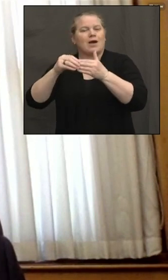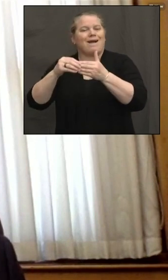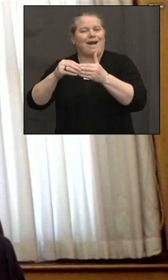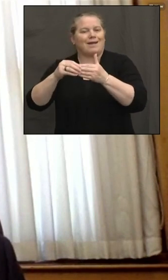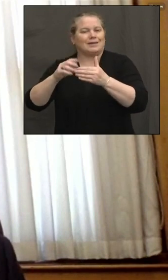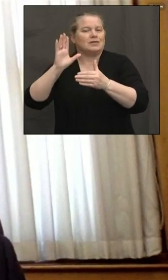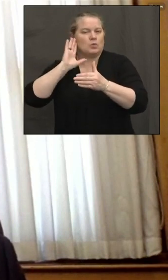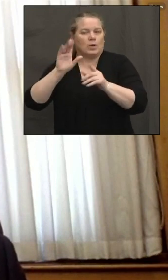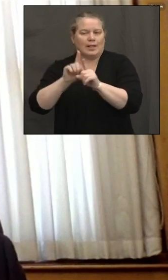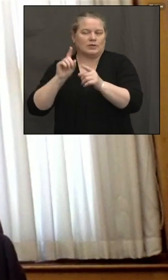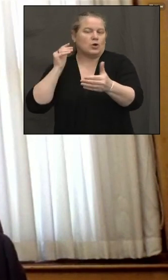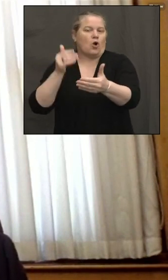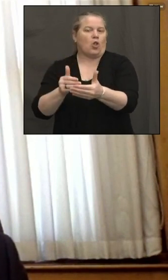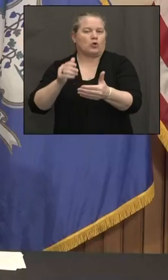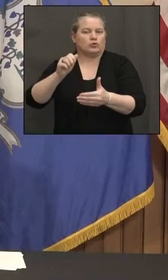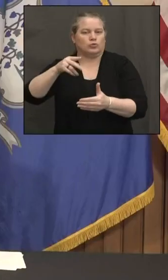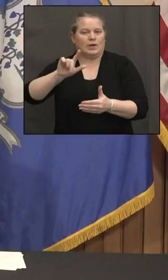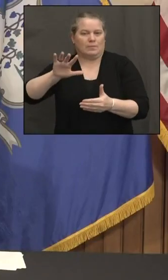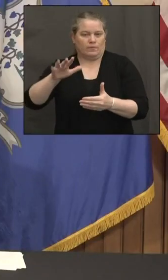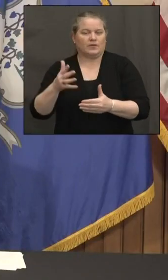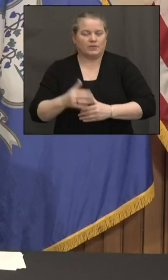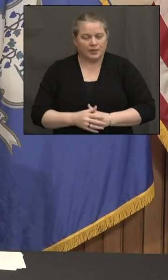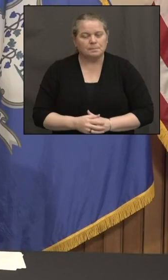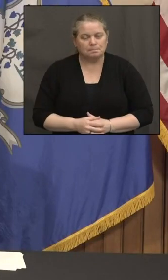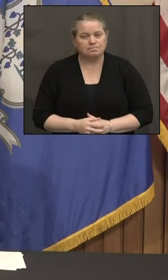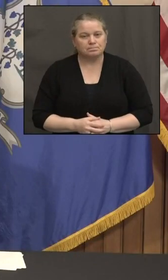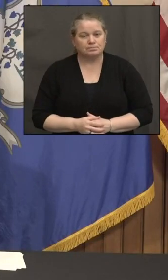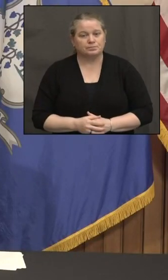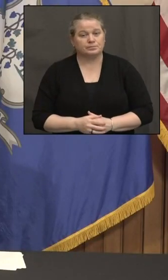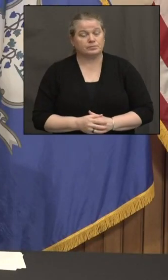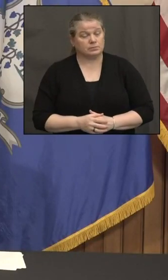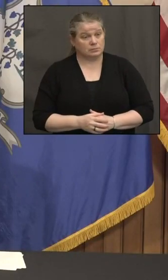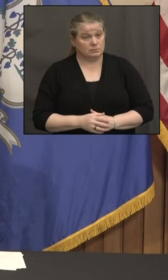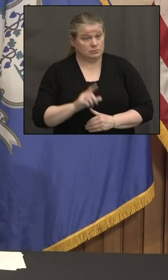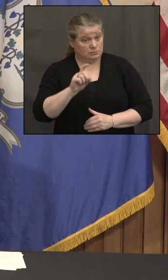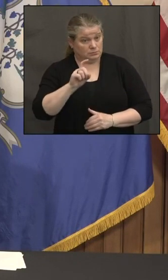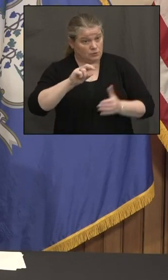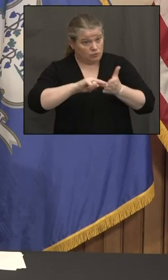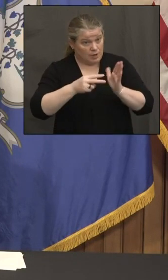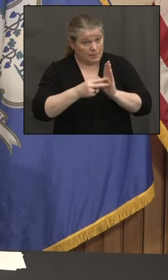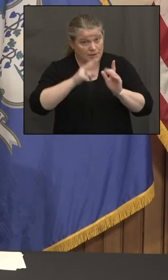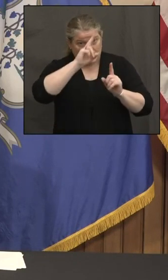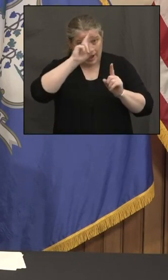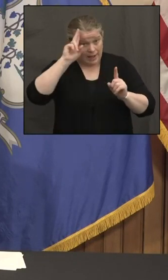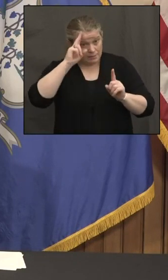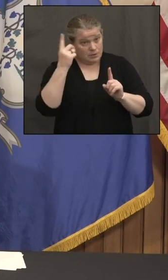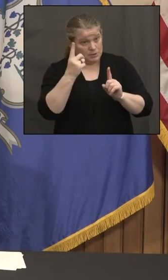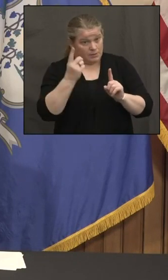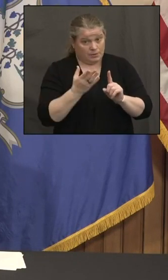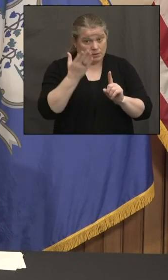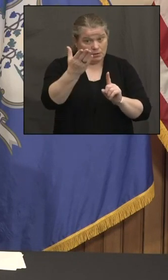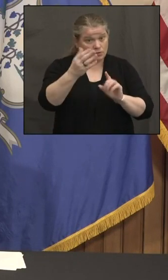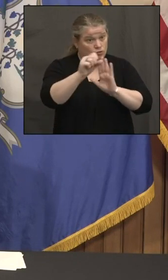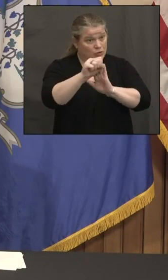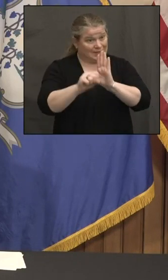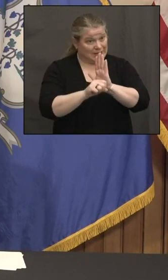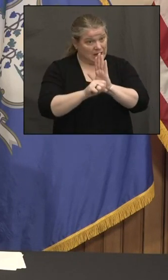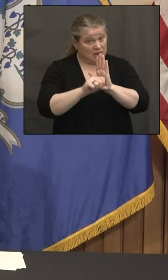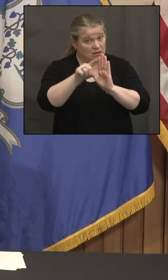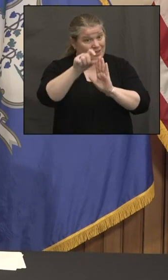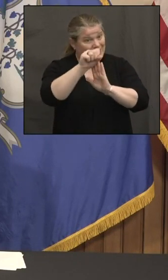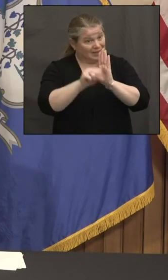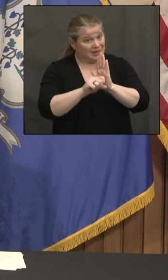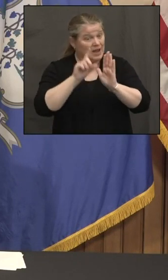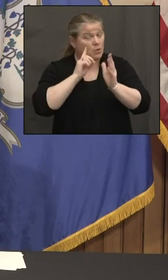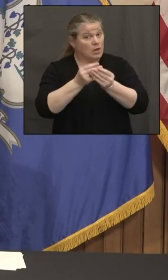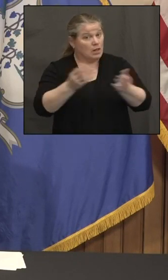to that April 5th date. So they'll submit something to the state and the state will then circulate it to all the providers.